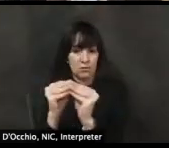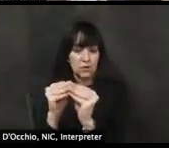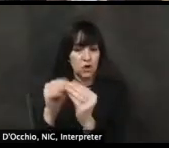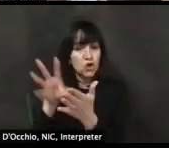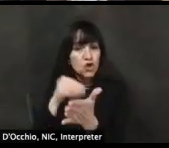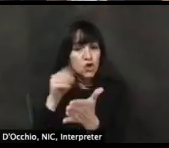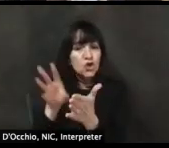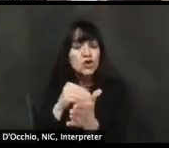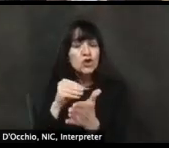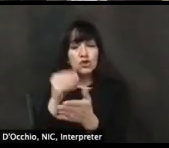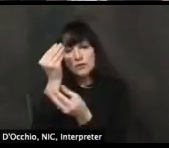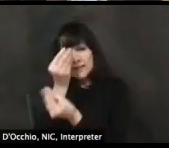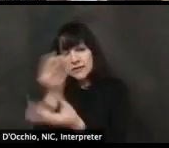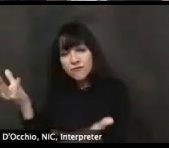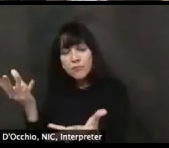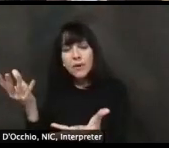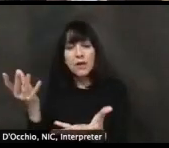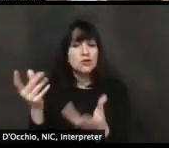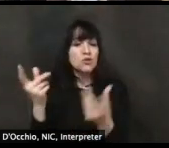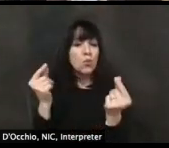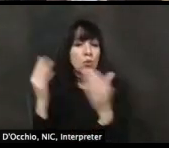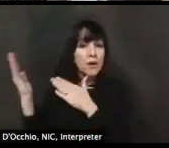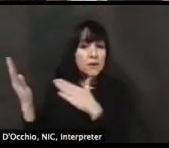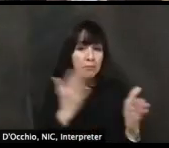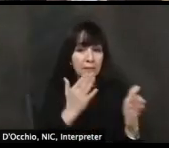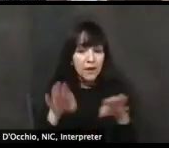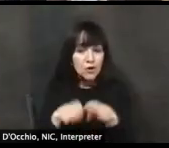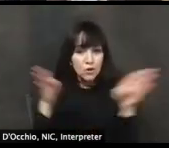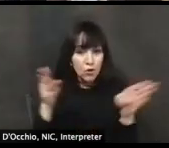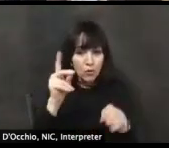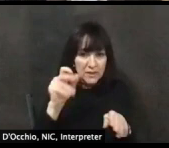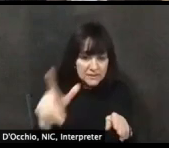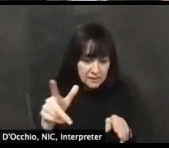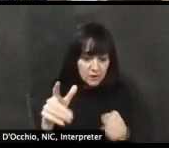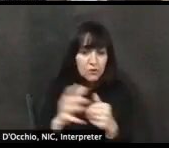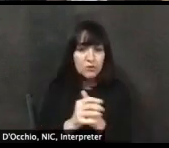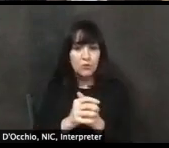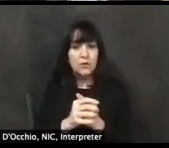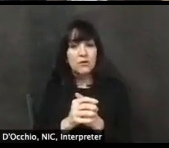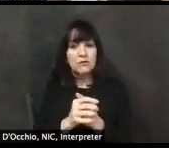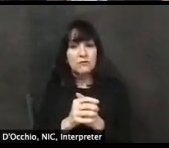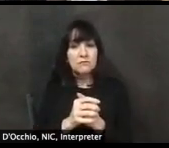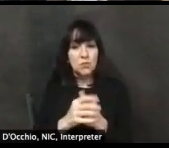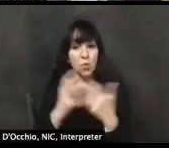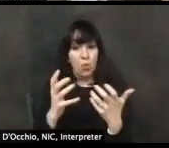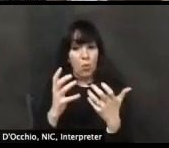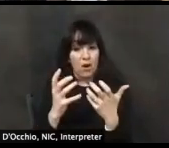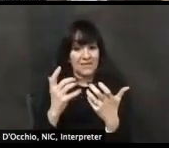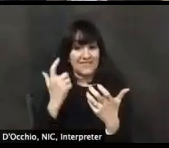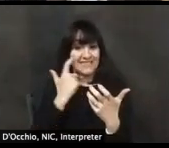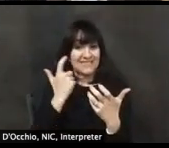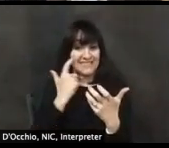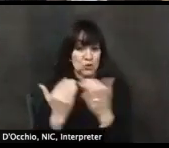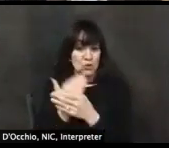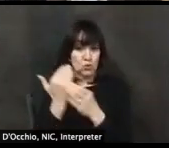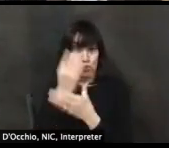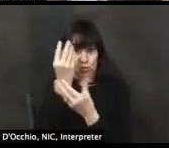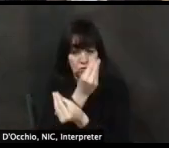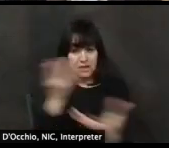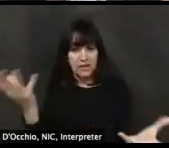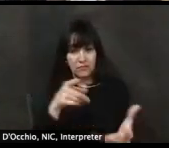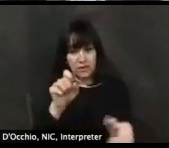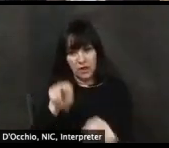is being led by Daniel and his team at the division of small business for the latest updates on coronavirus in Delaware. You can visit